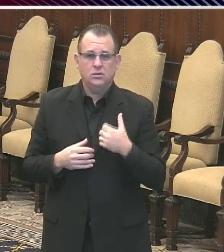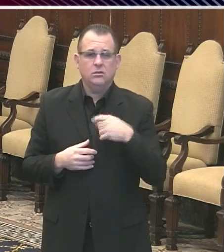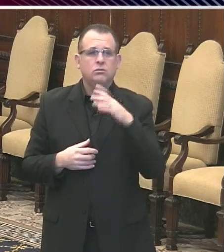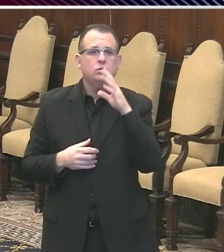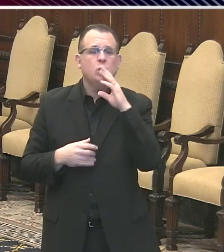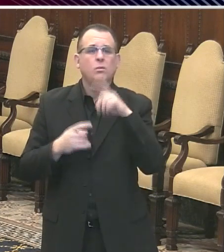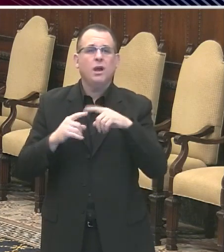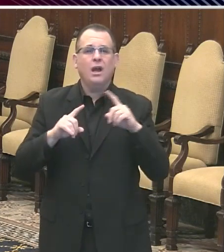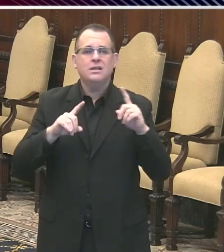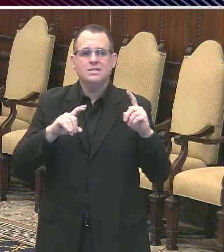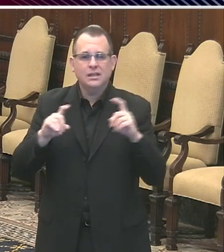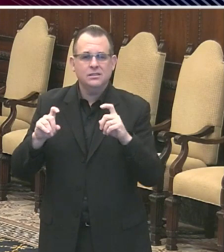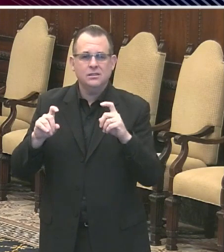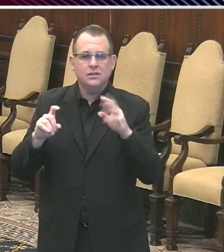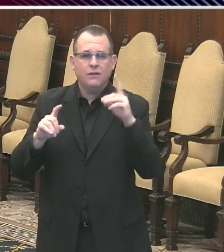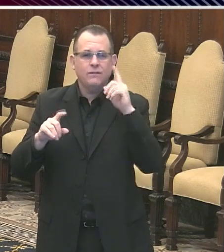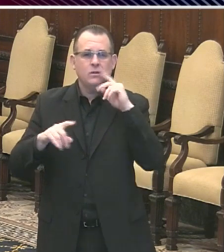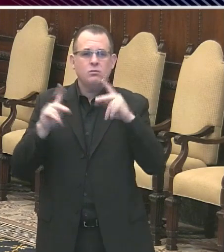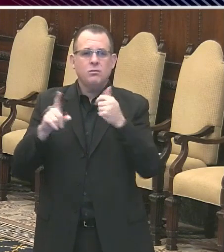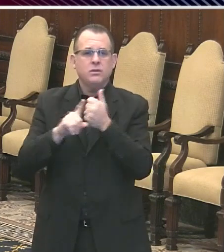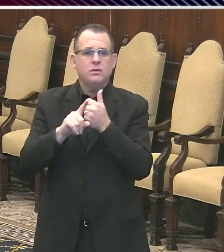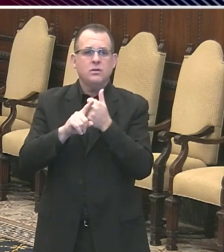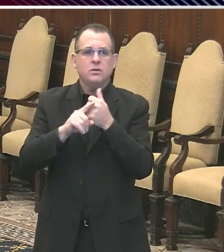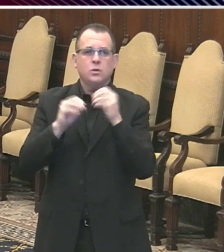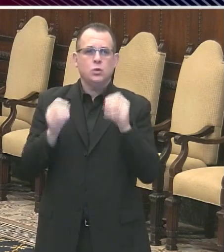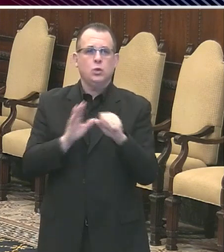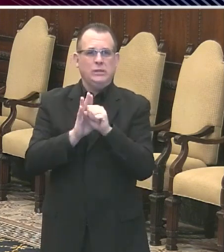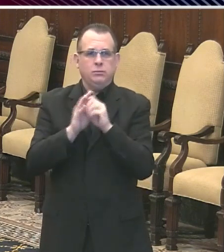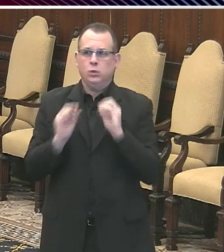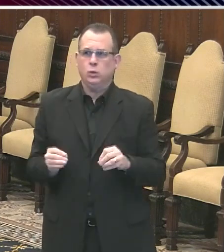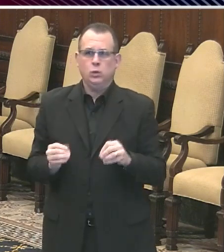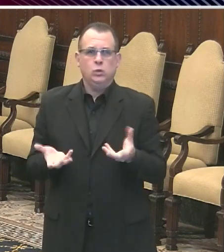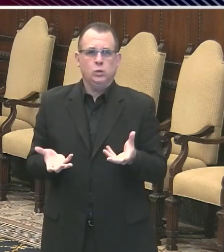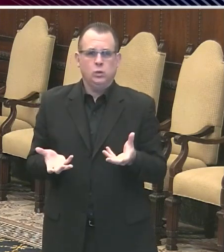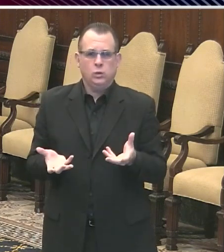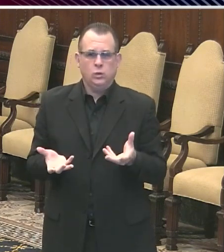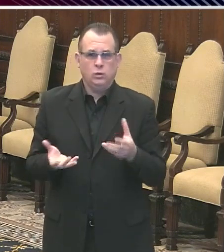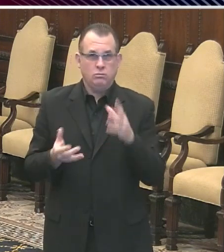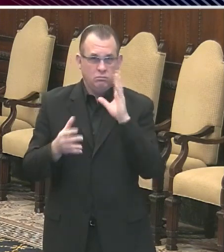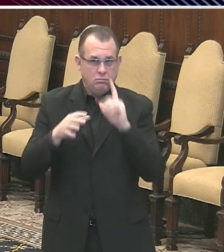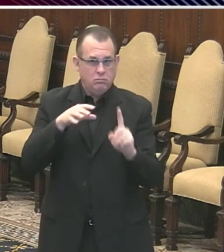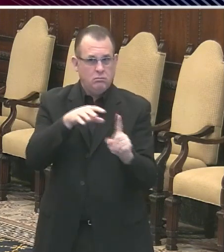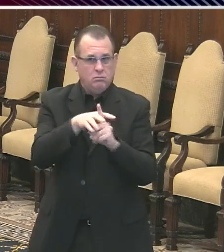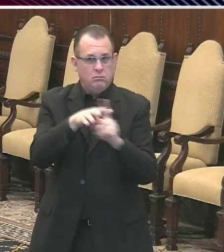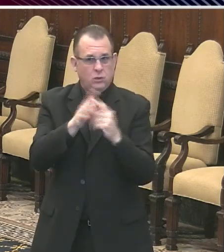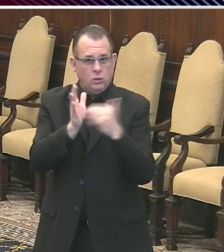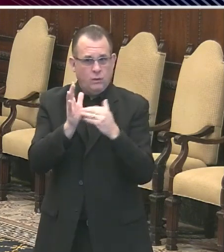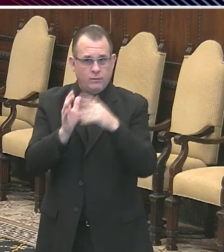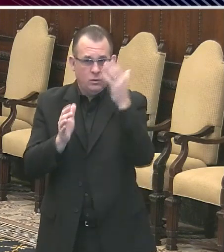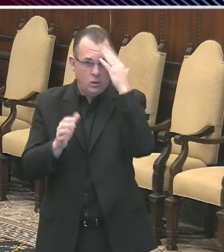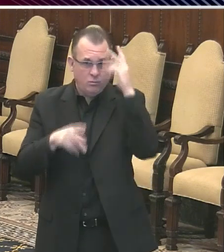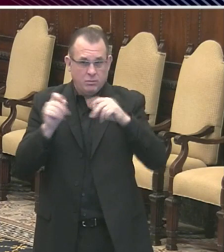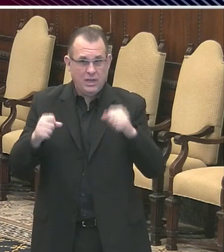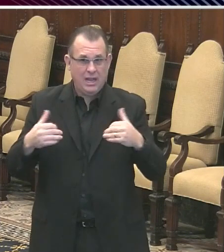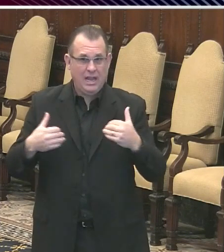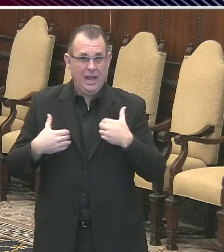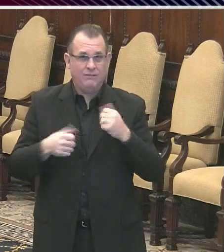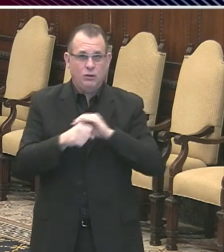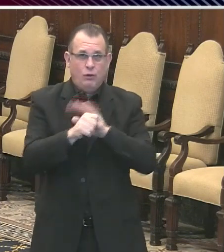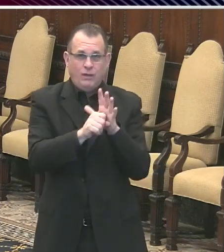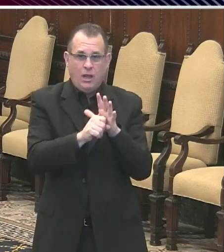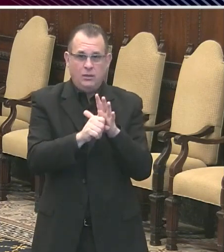testing asymptomatic people, because this comes up a lot. We know that people can have this infection and not have symptoms, and so it's a reasonable question.